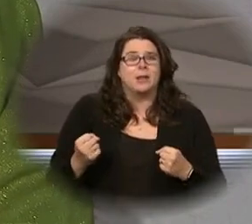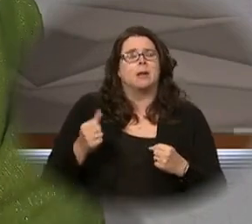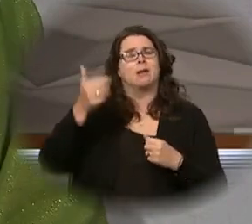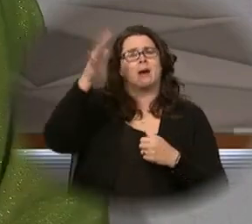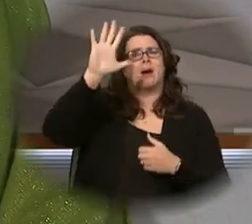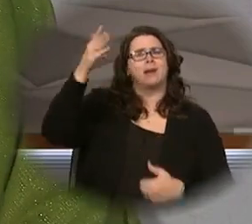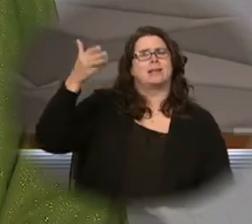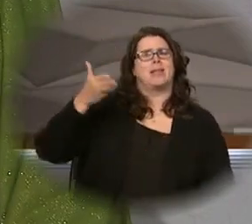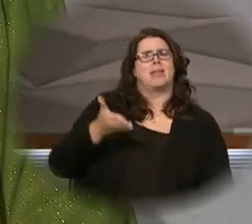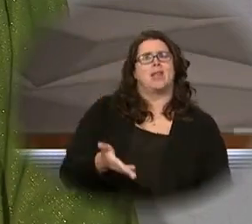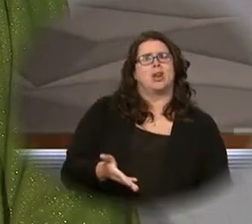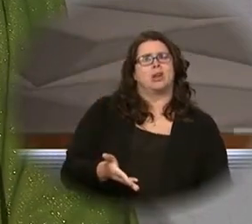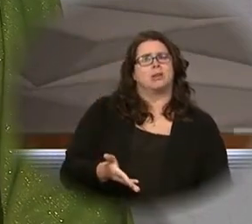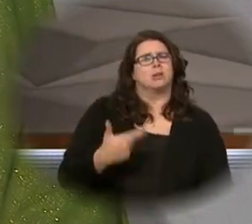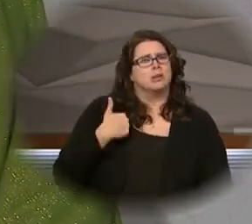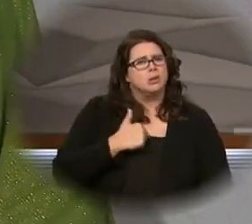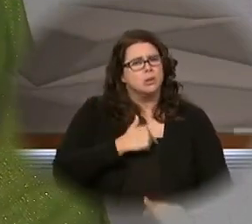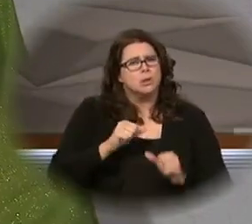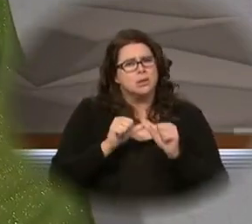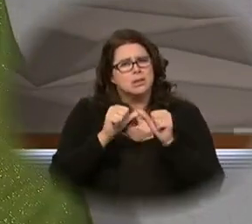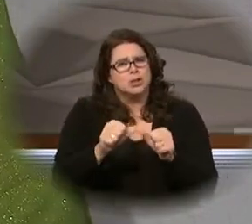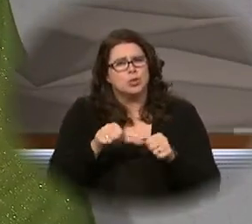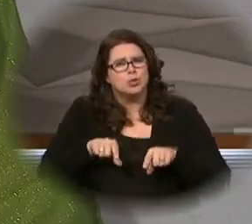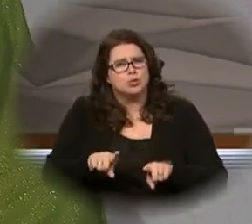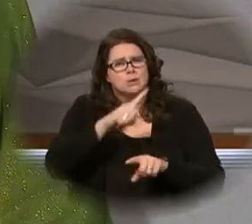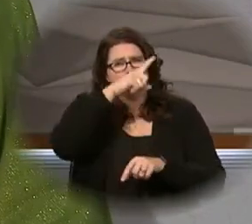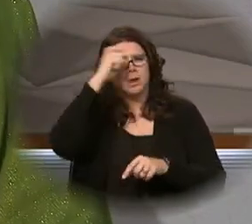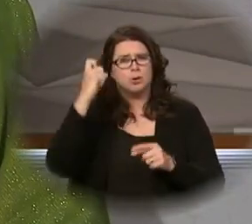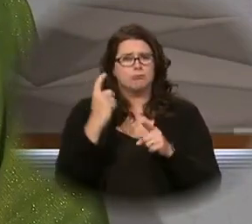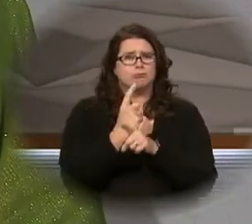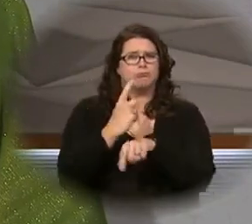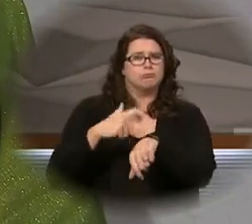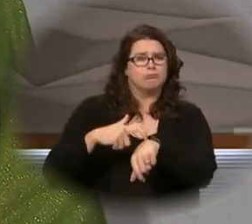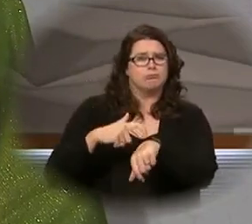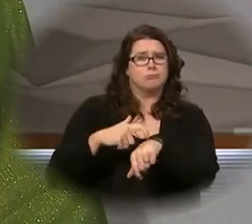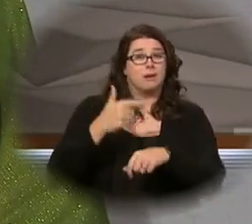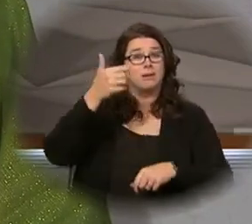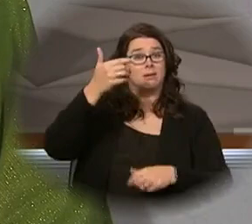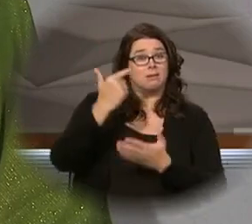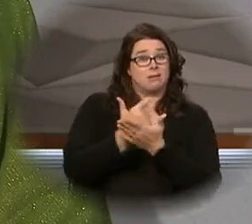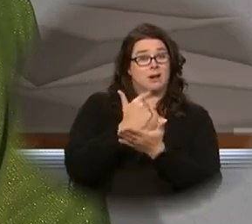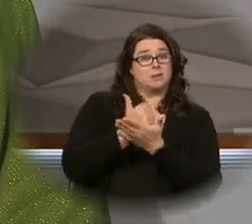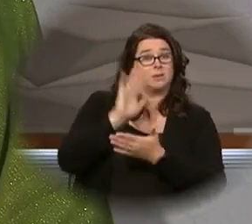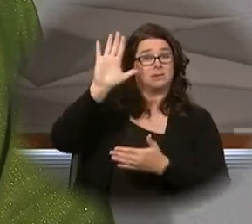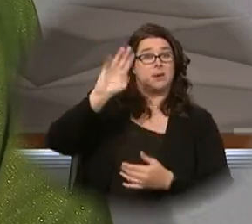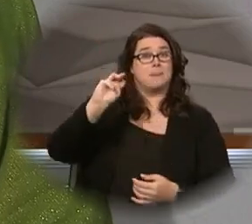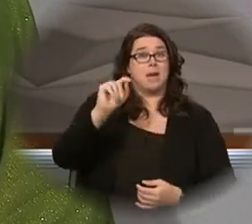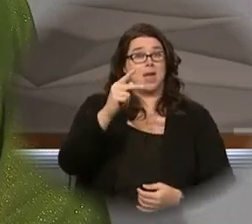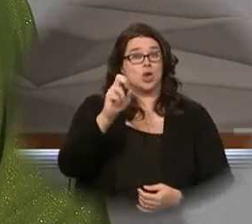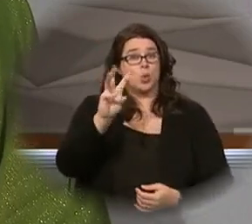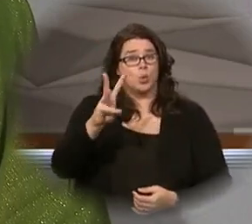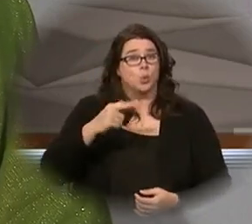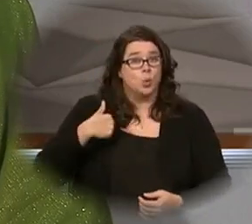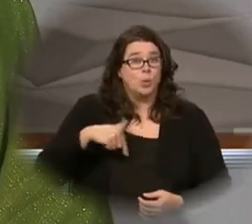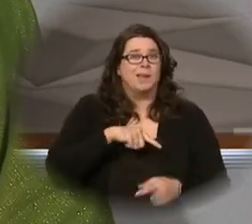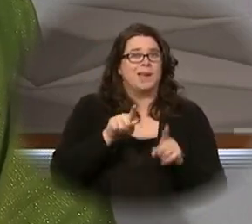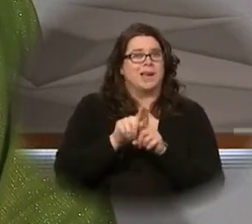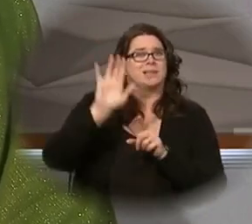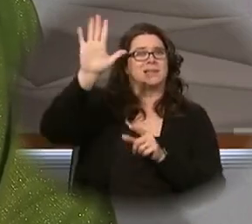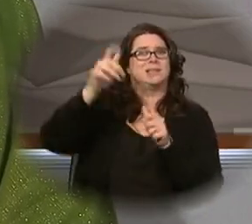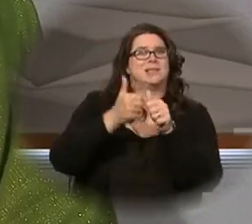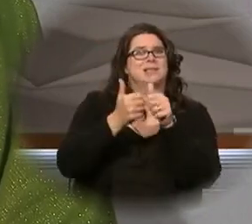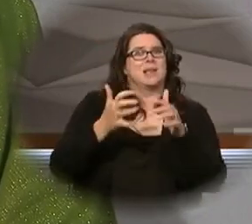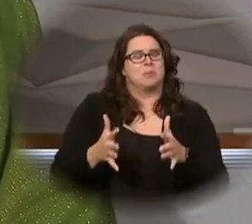And so, my friends, as we continue in this summer ordinary time with the Gospel of Matthew, is that we as disciples of the Lord